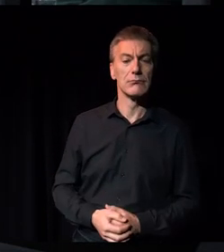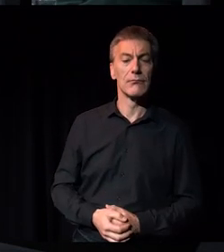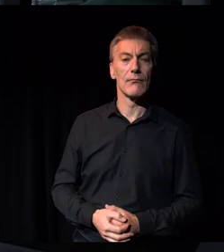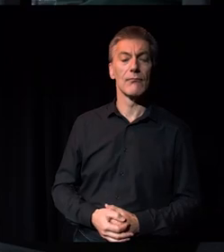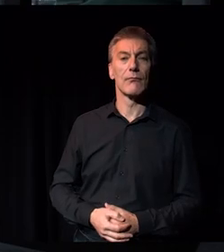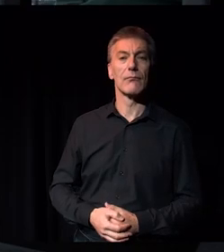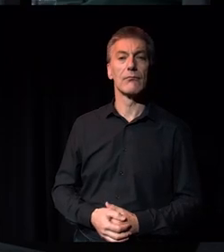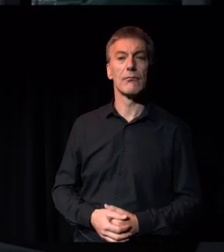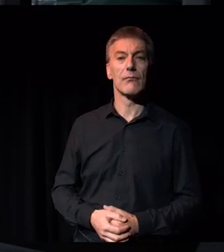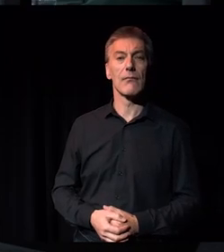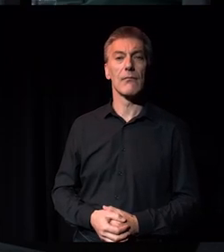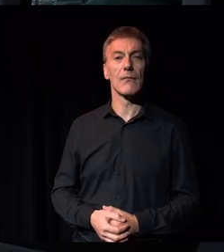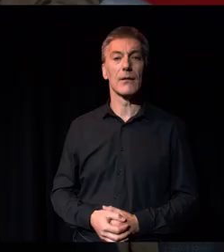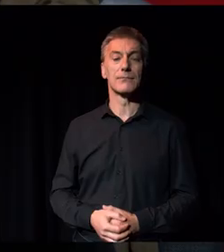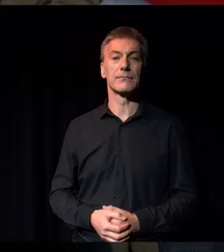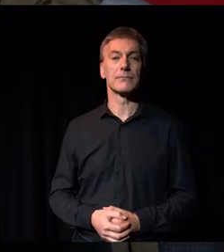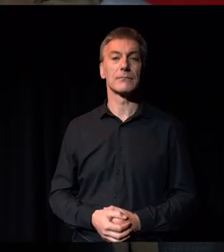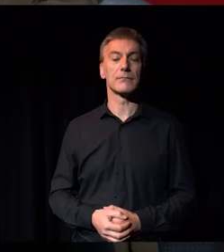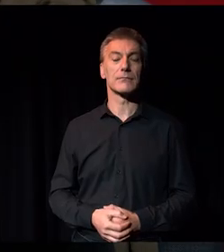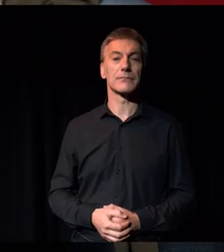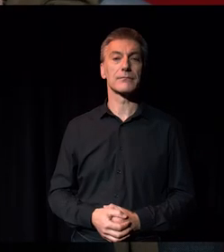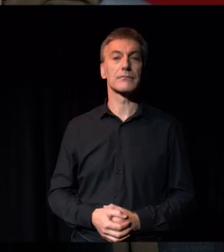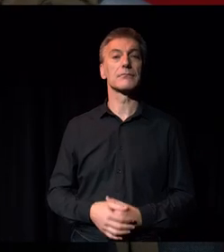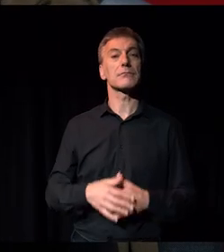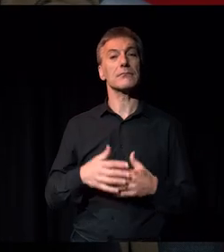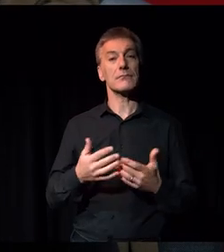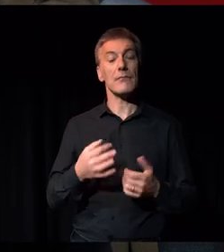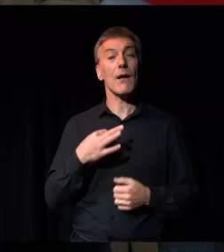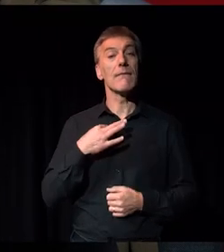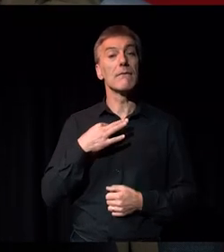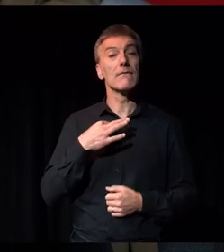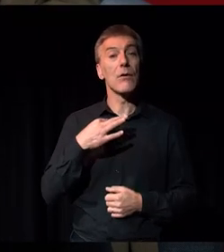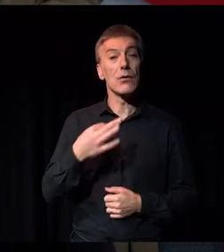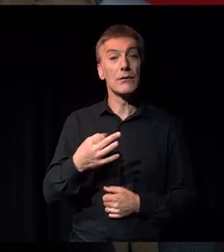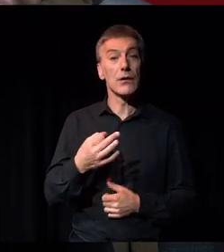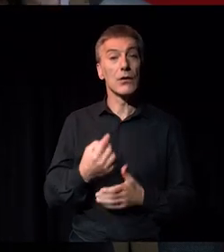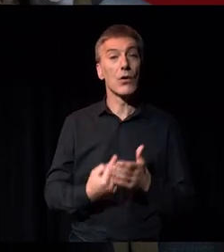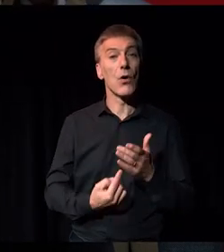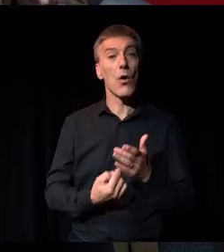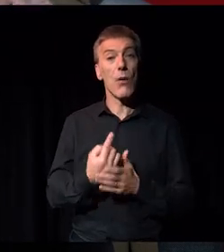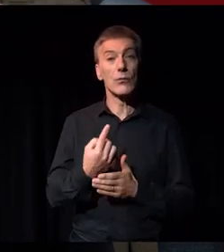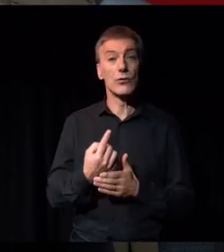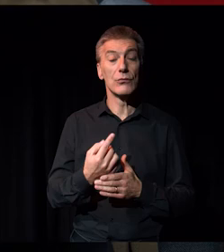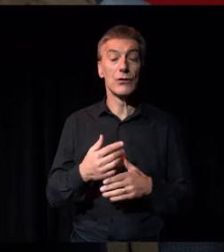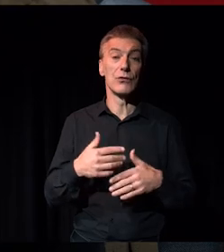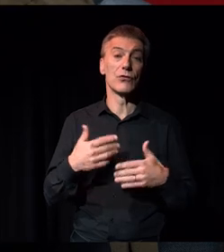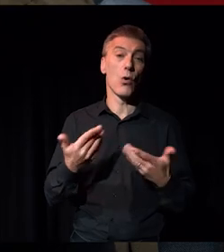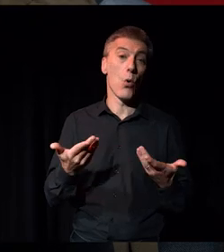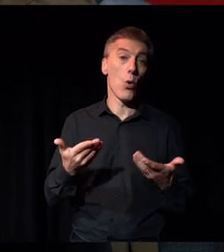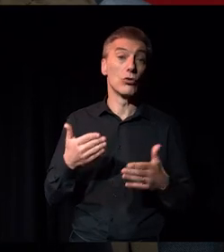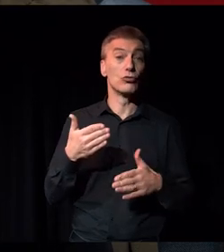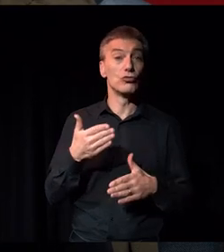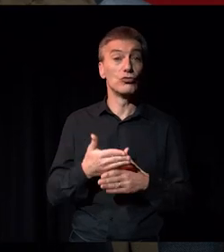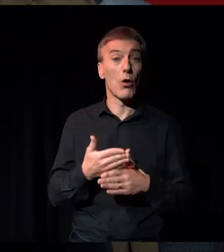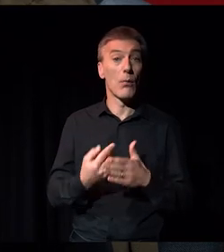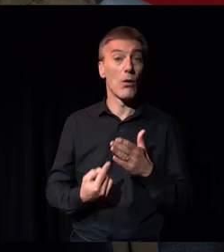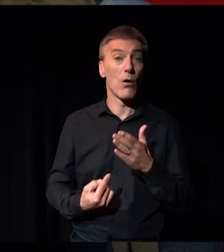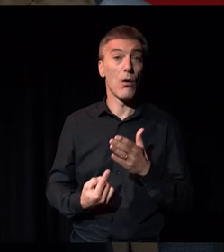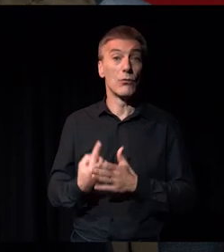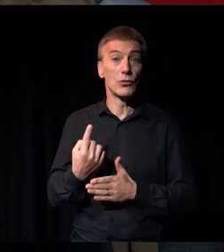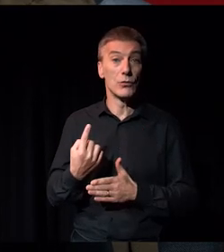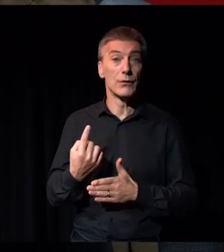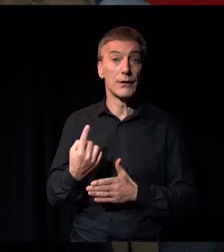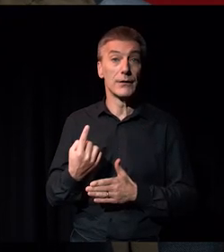Well, I think that in terms of volunteering opportunities, or in fact, job opportunities, it's